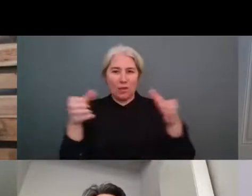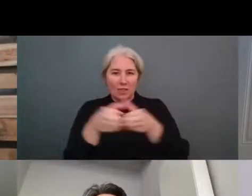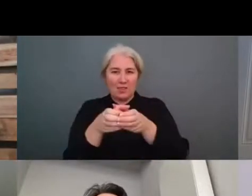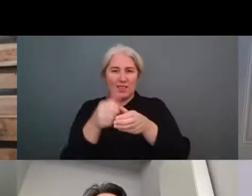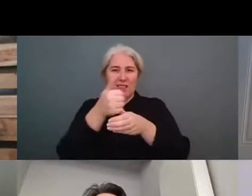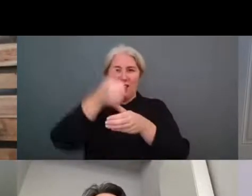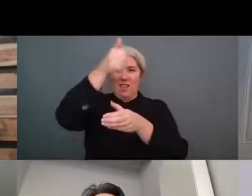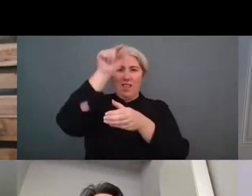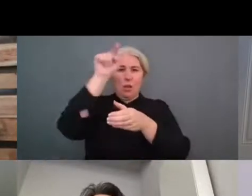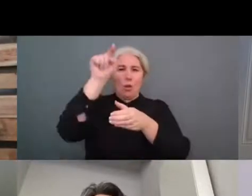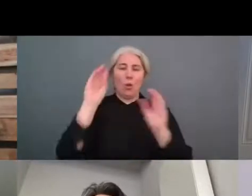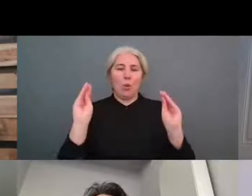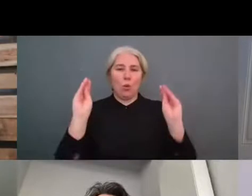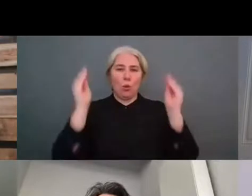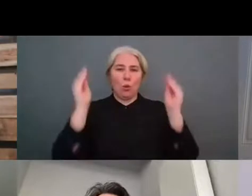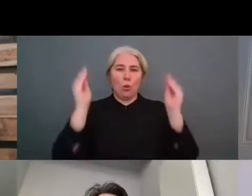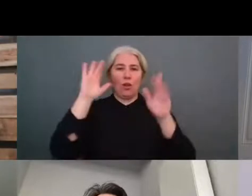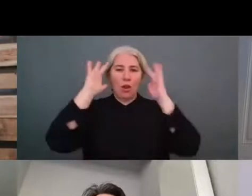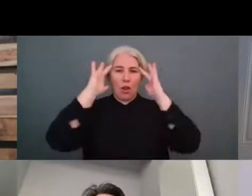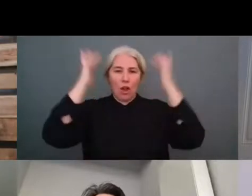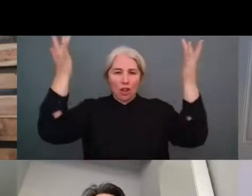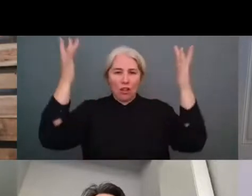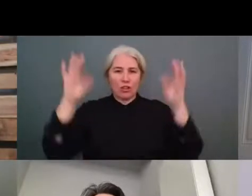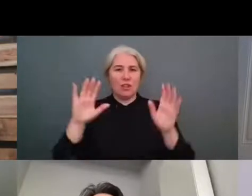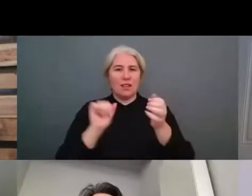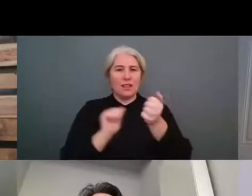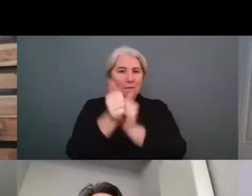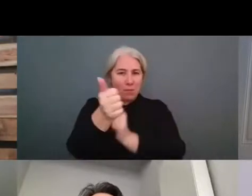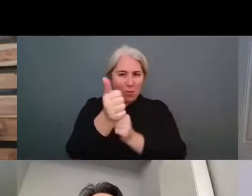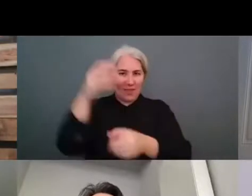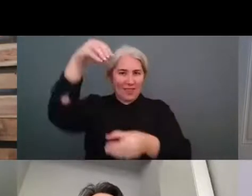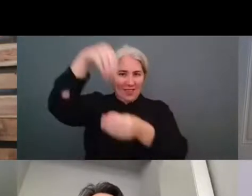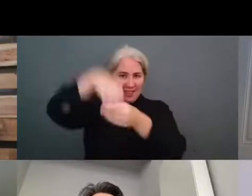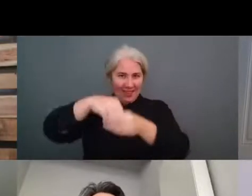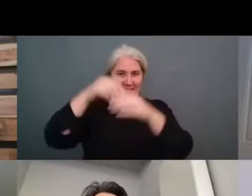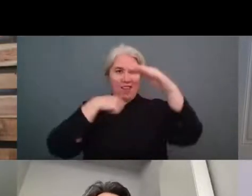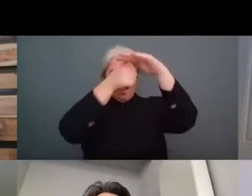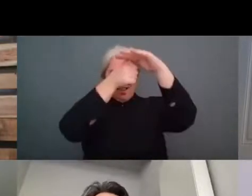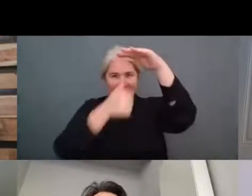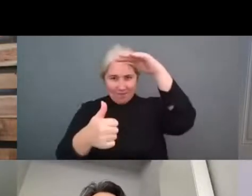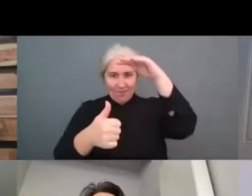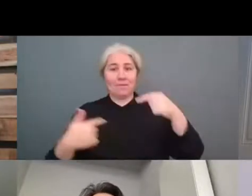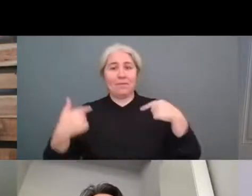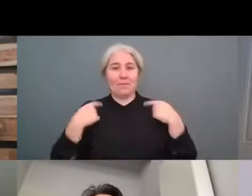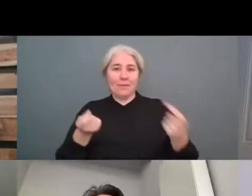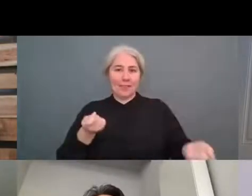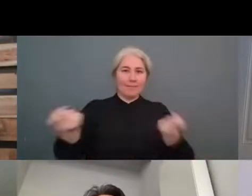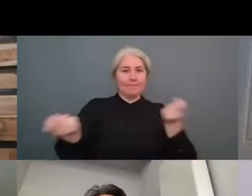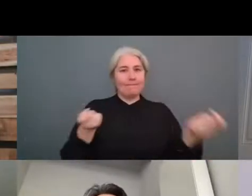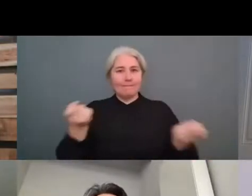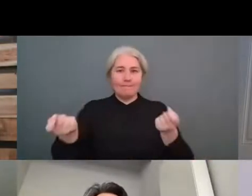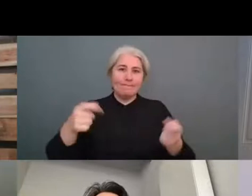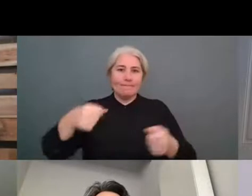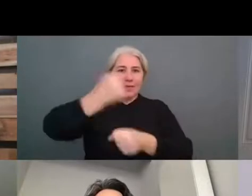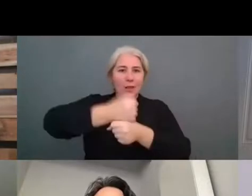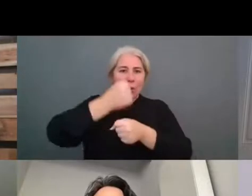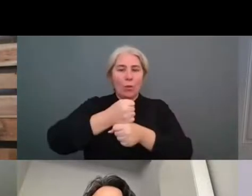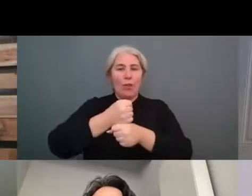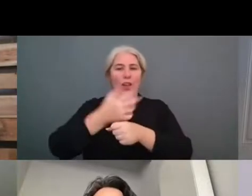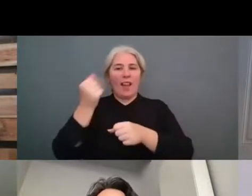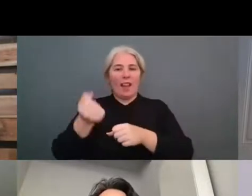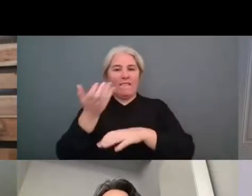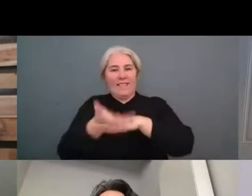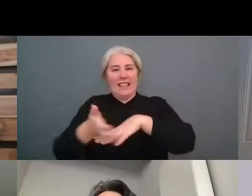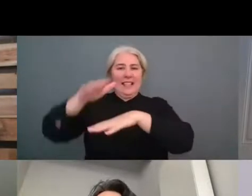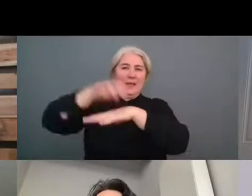and um indeed i am chairing the coordinating the work of the expert group on green